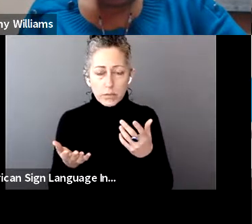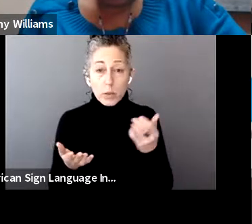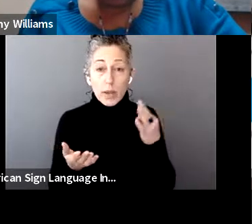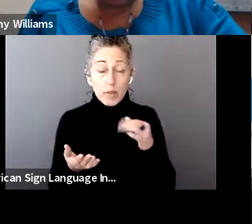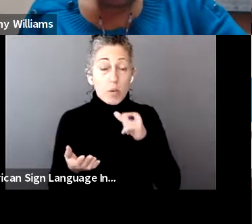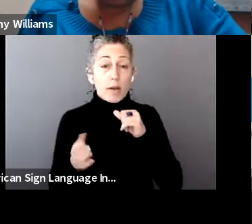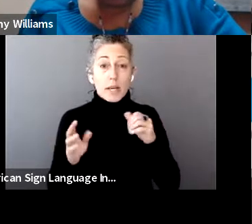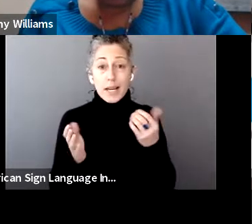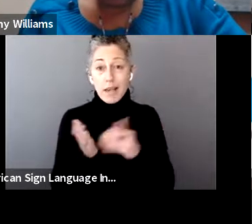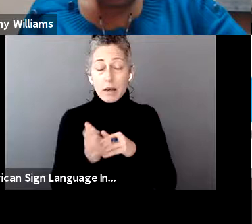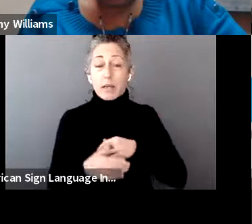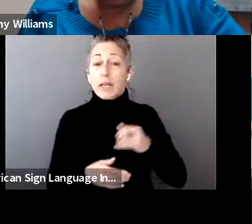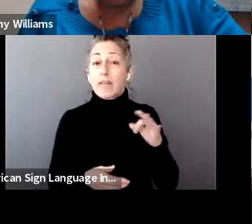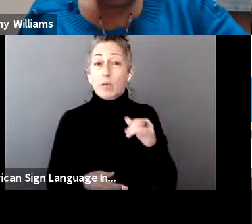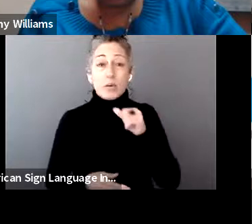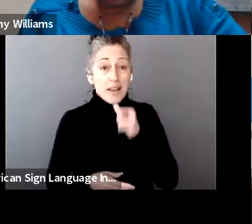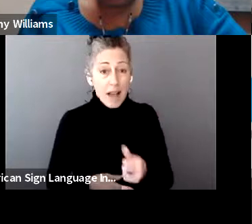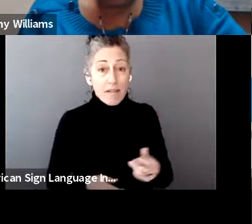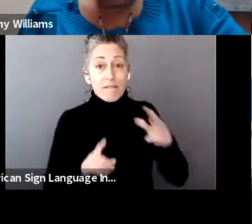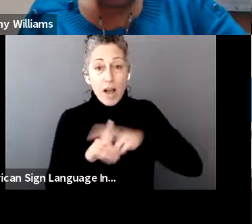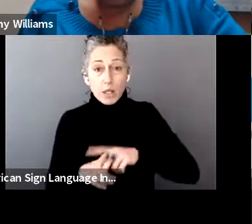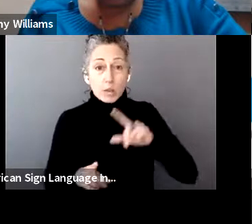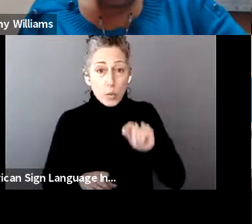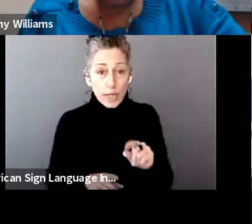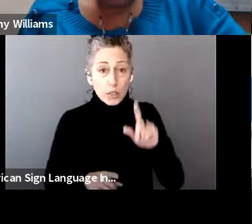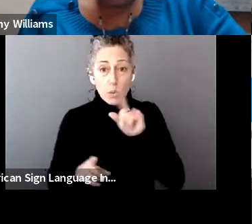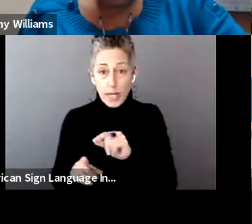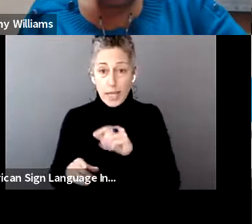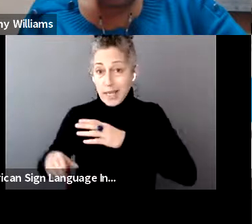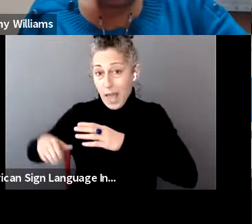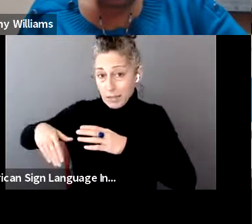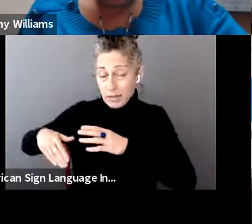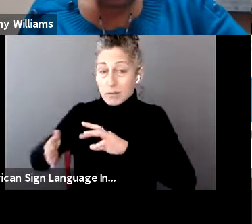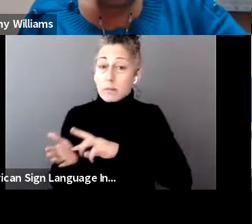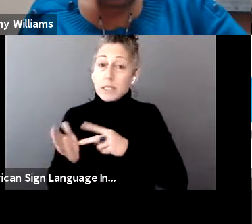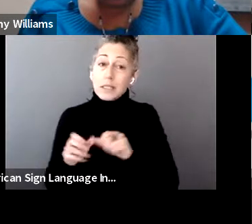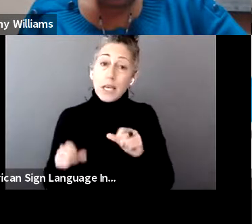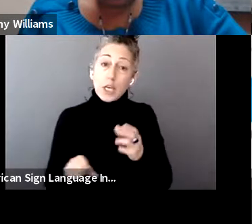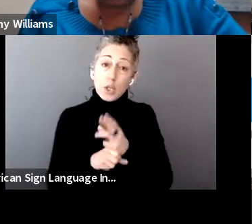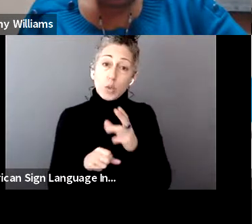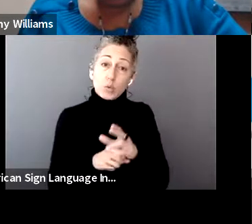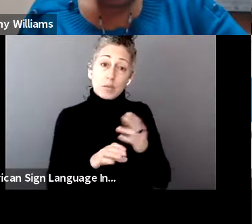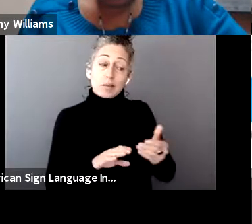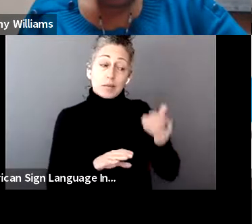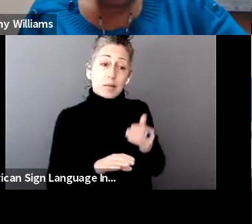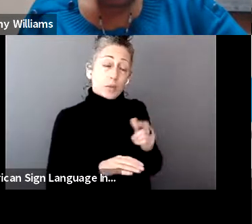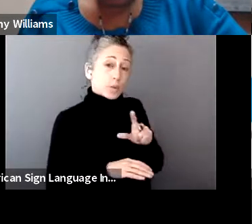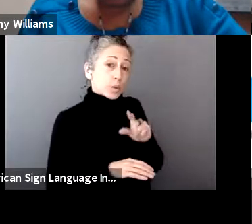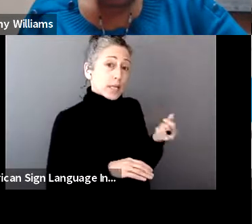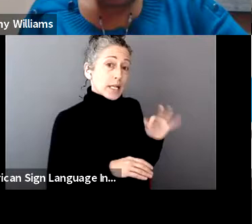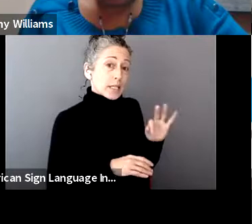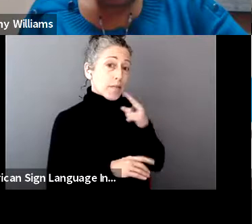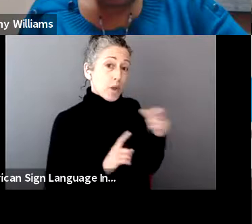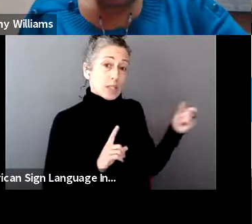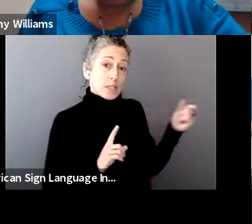2020 yet, can you use 2019 file to determine eligibility for stimulus checks? Oh, okay.